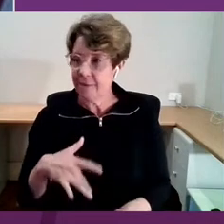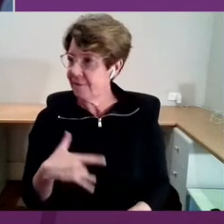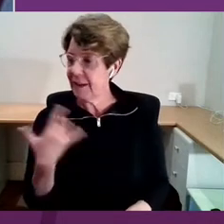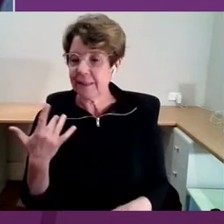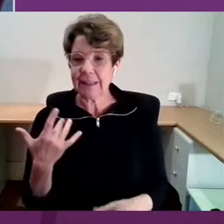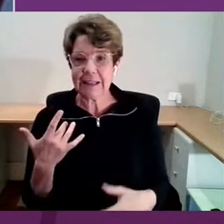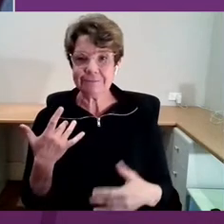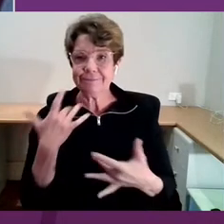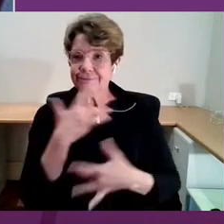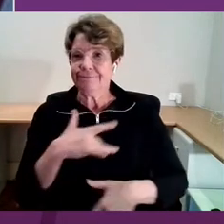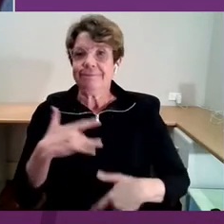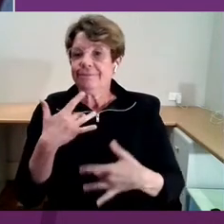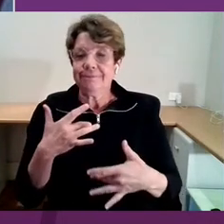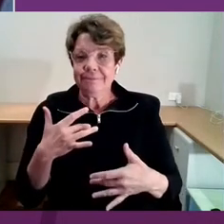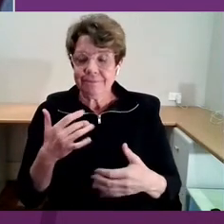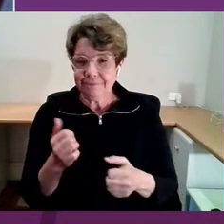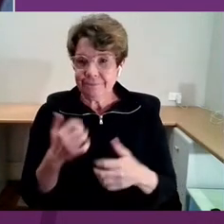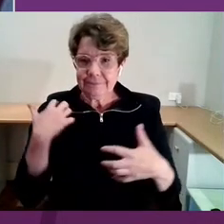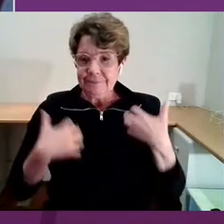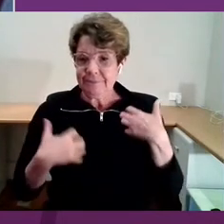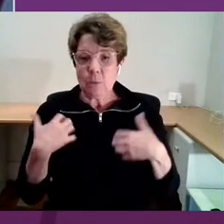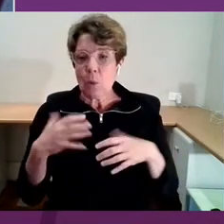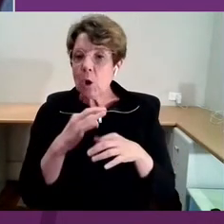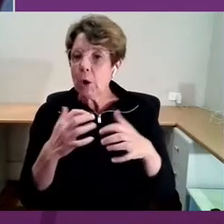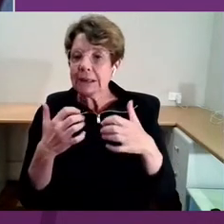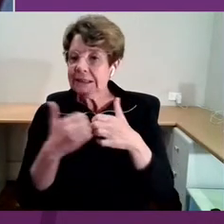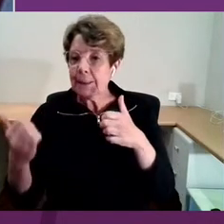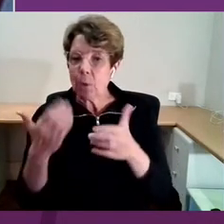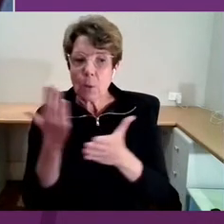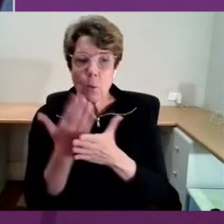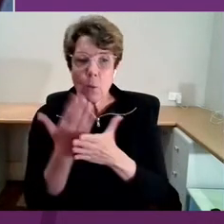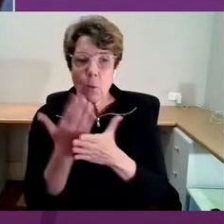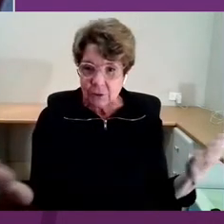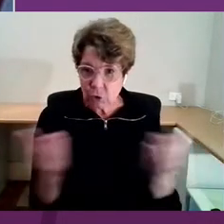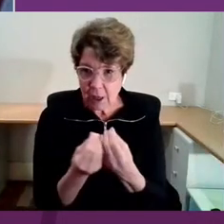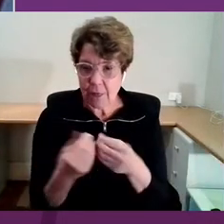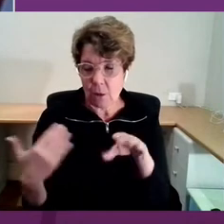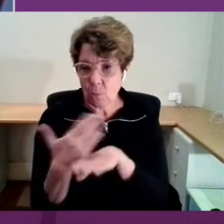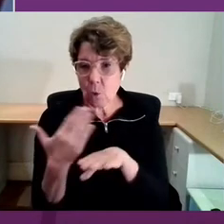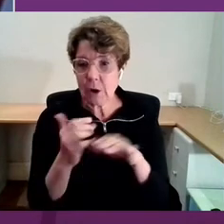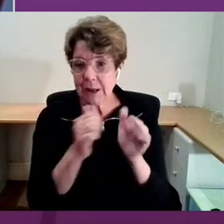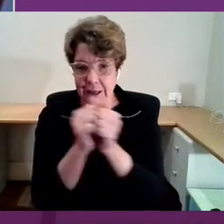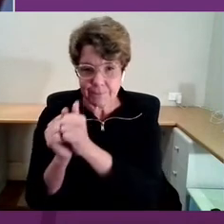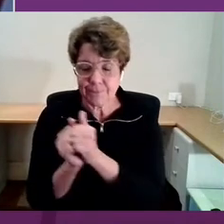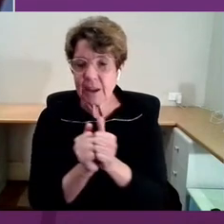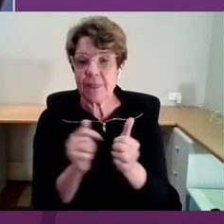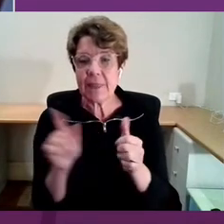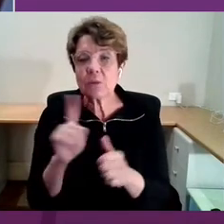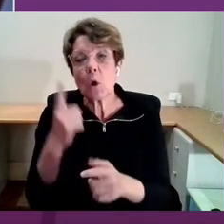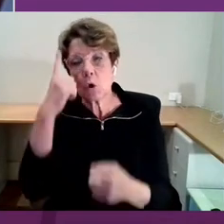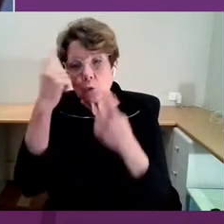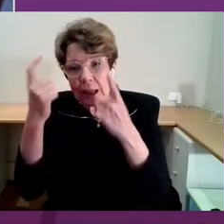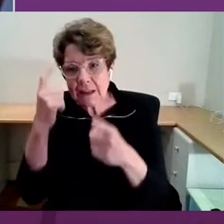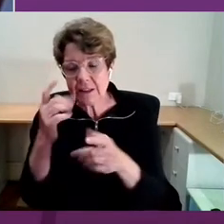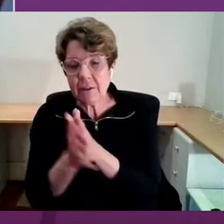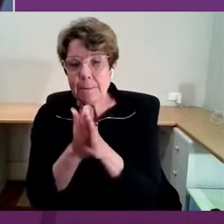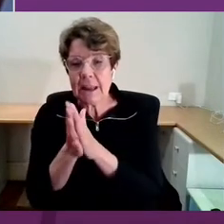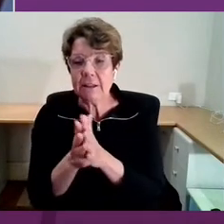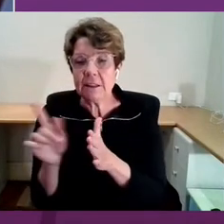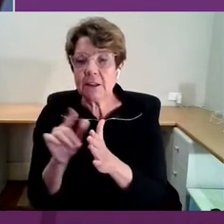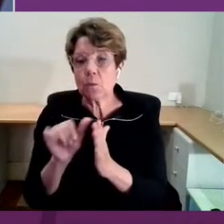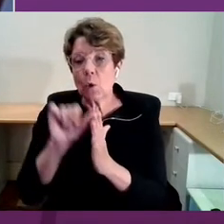not separate. We're all in this together. This is what creativity is. This is what arts and well